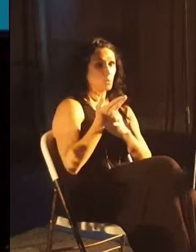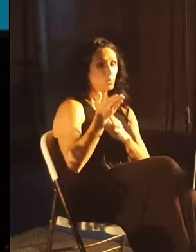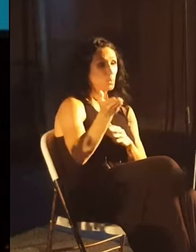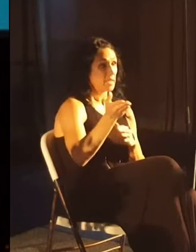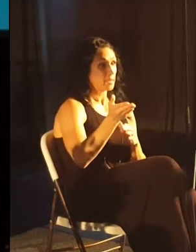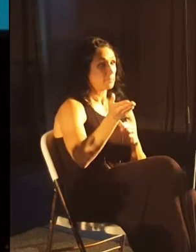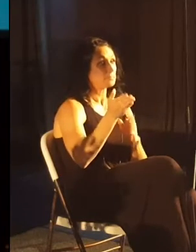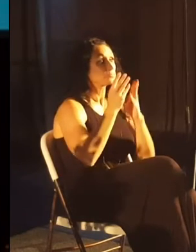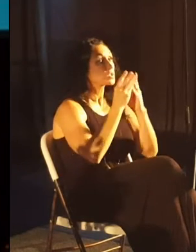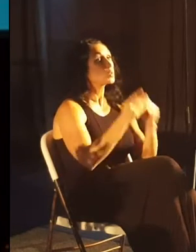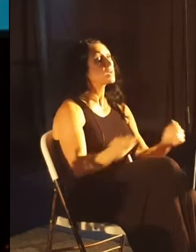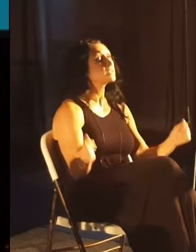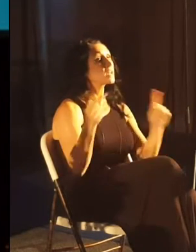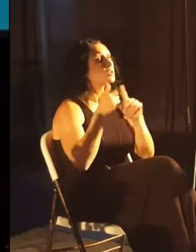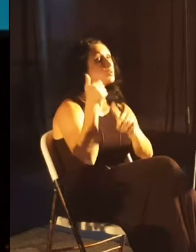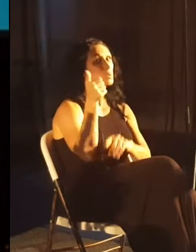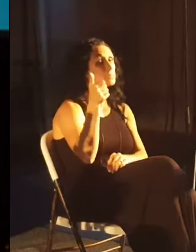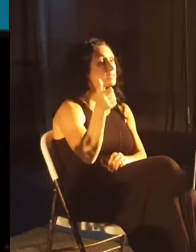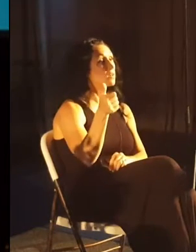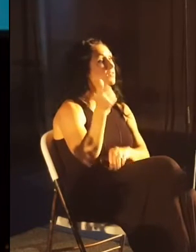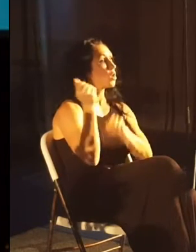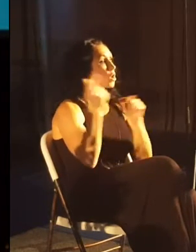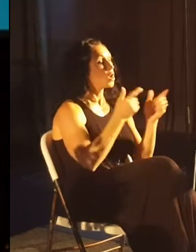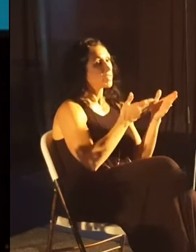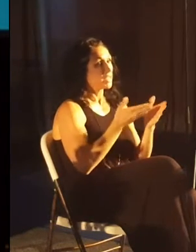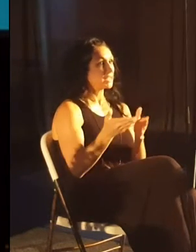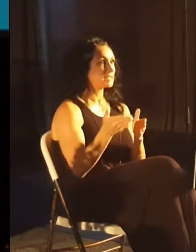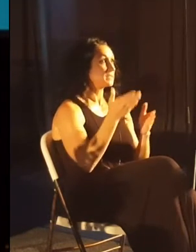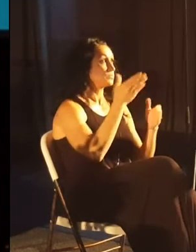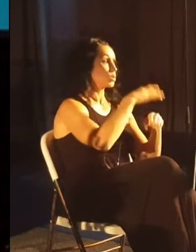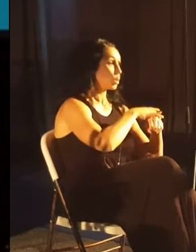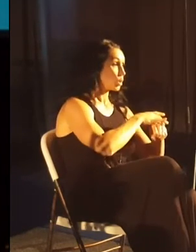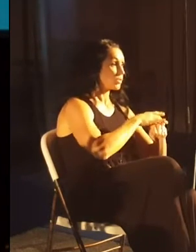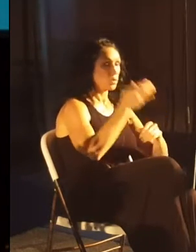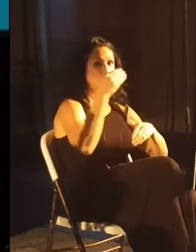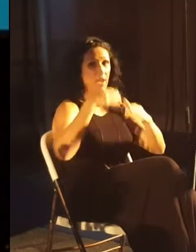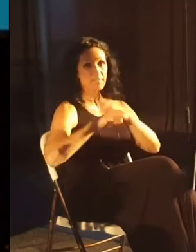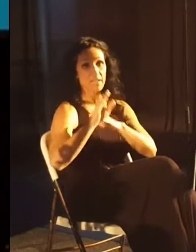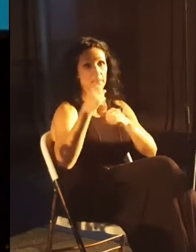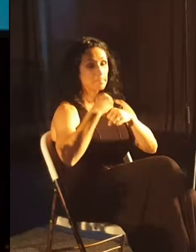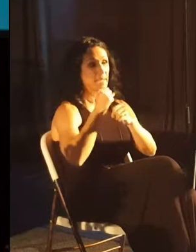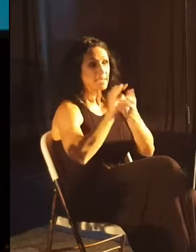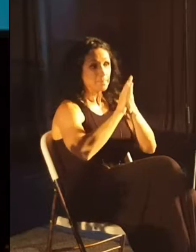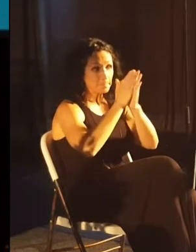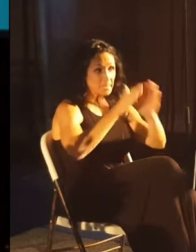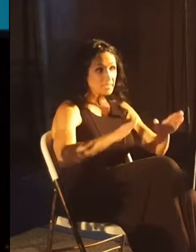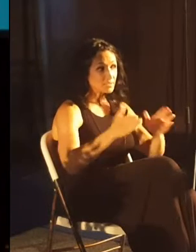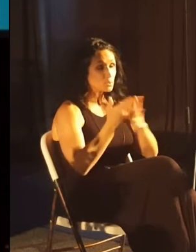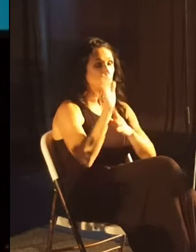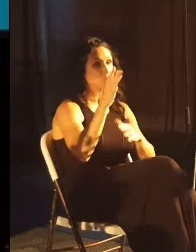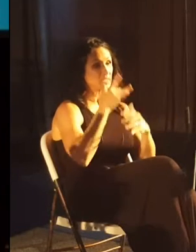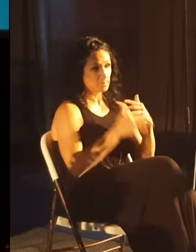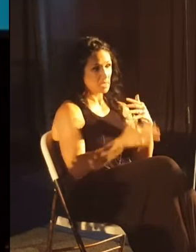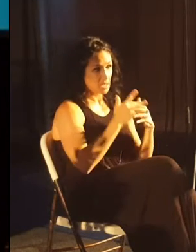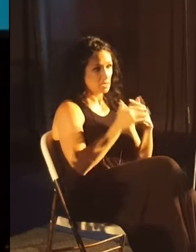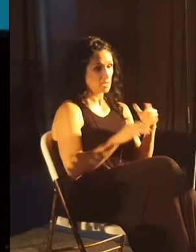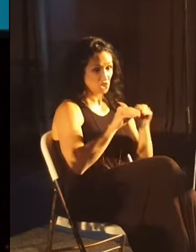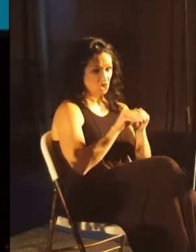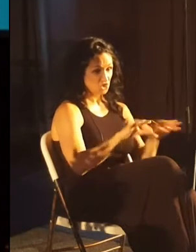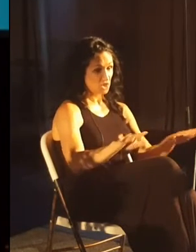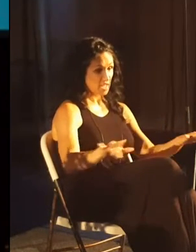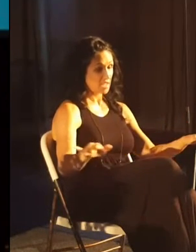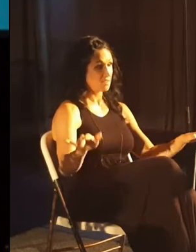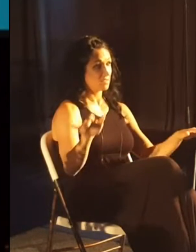to reconcile to himself all things, whether things on earth or things in heaven, by making peace through his blood shed